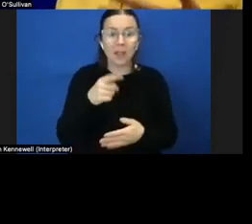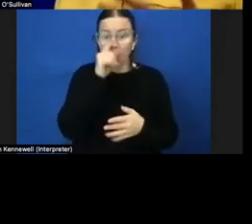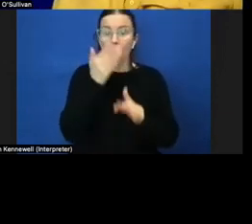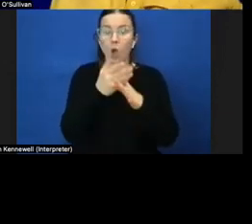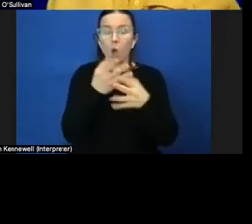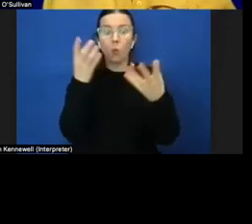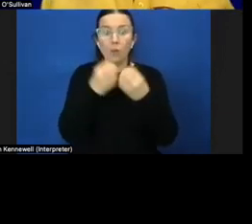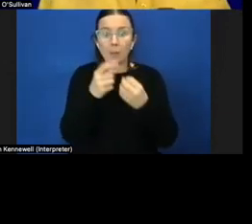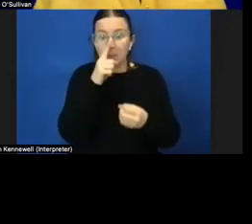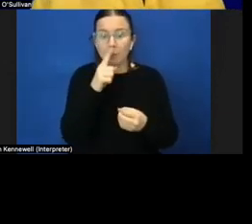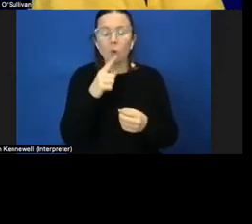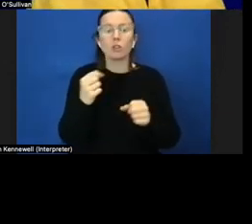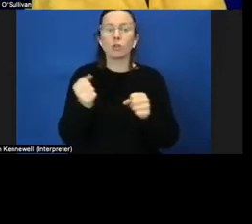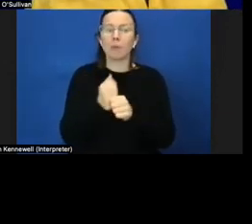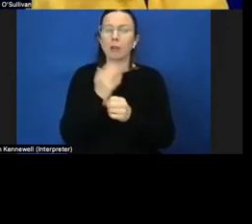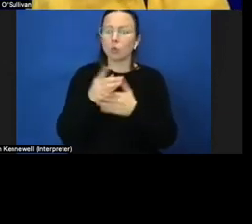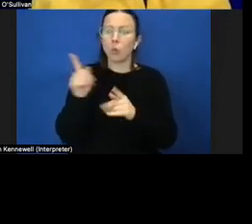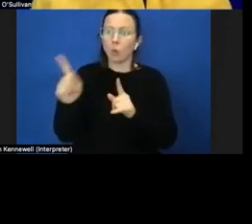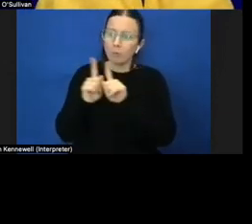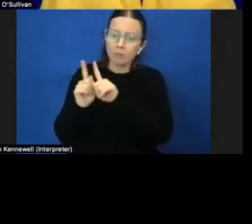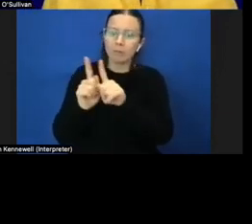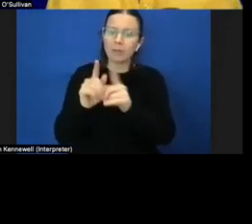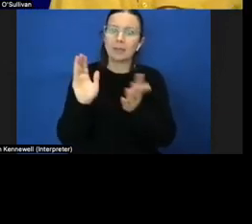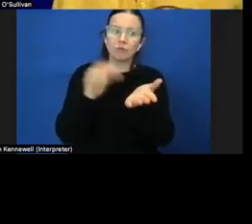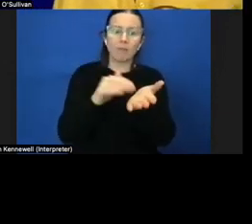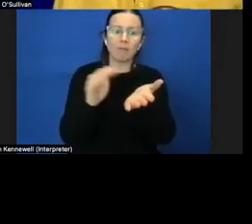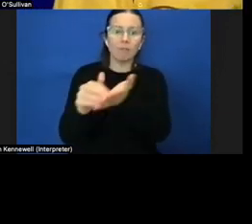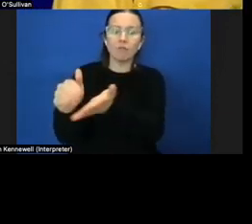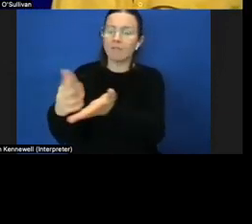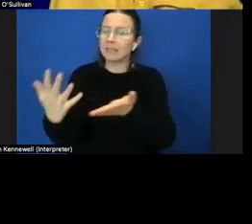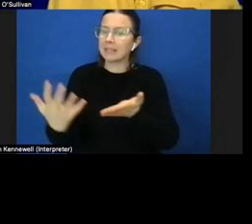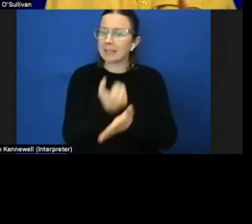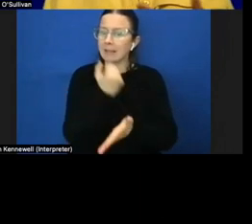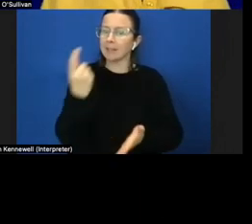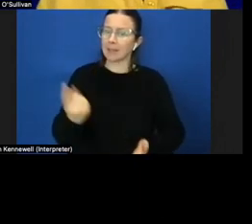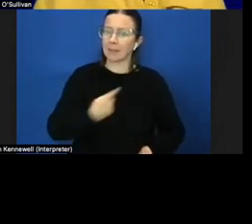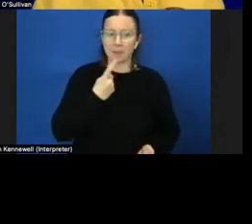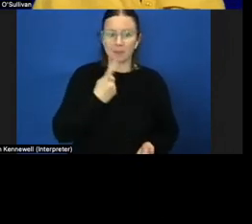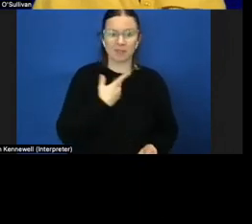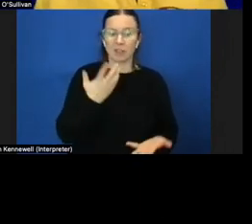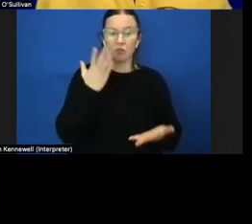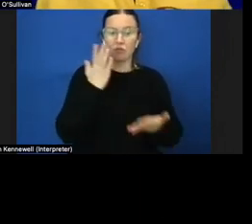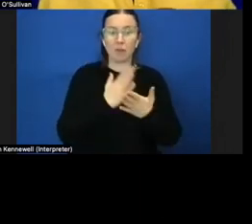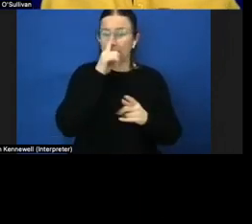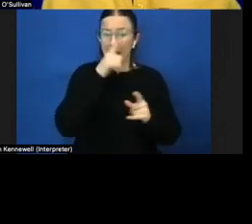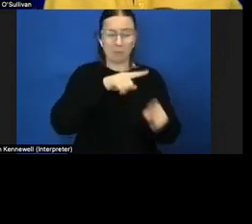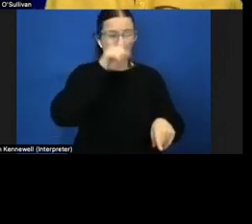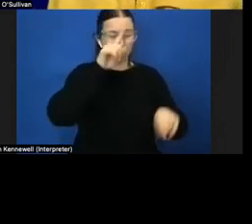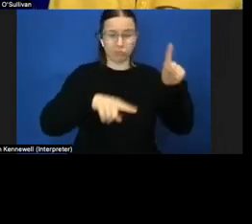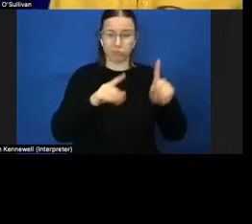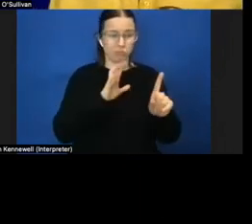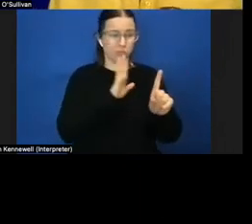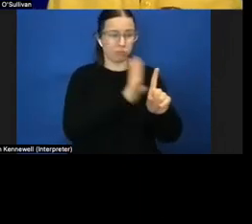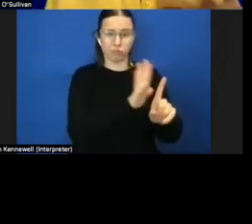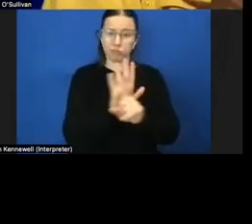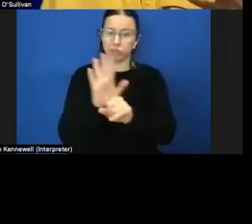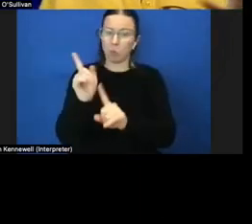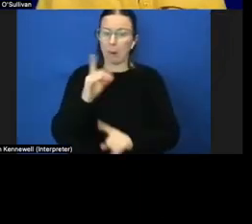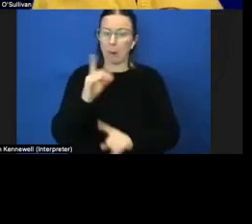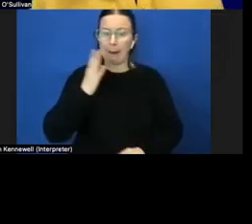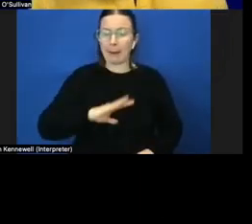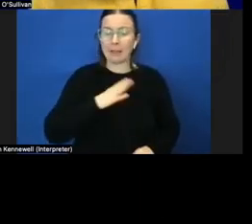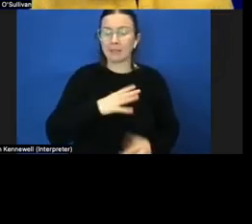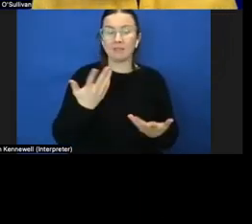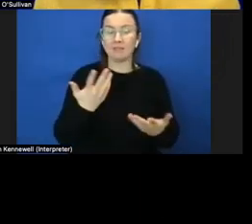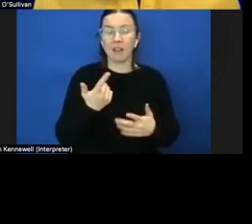to places safely confidently and independently um this could be as varied as the individual um it could be looking at